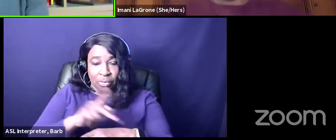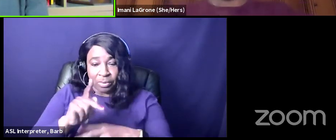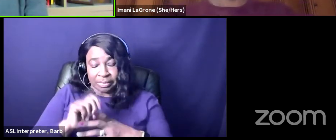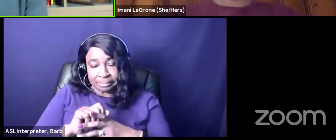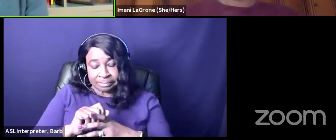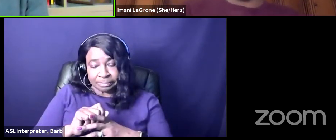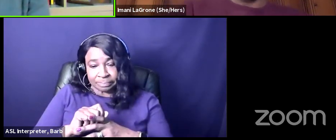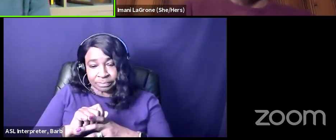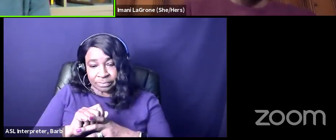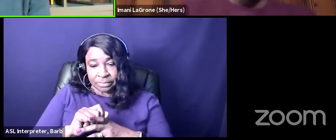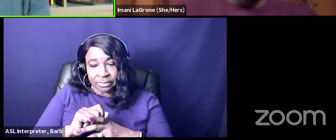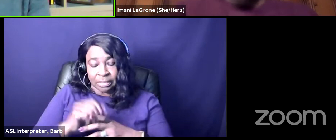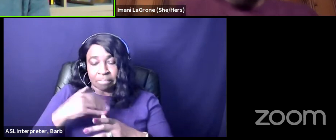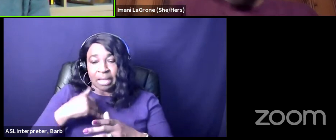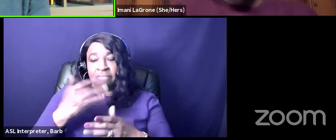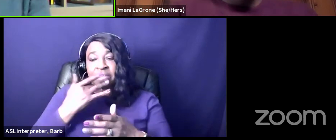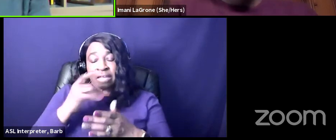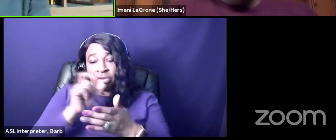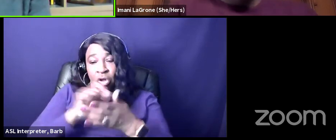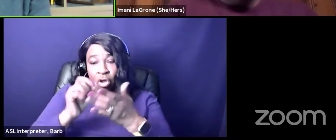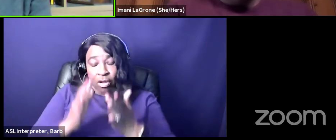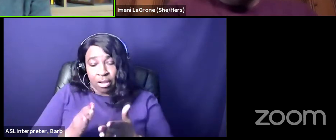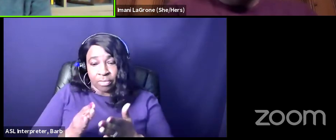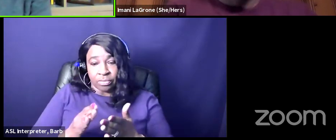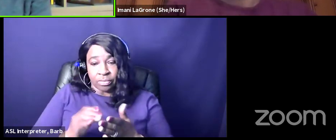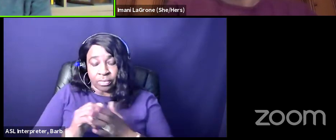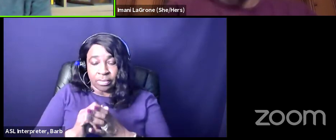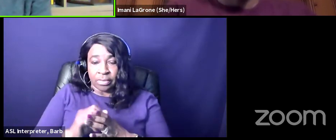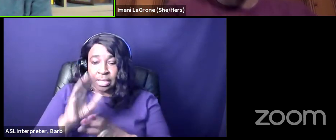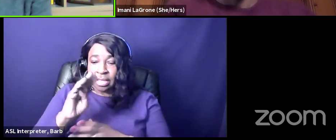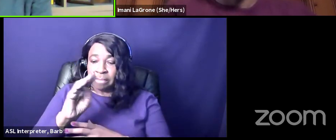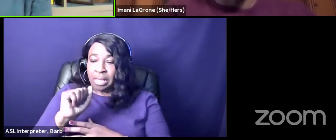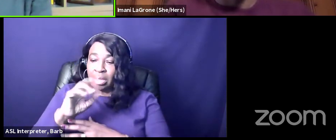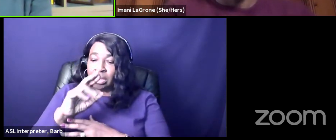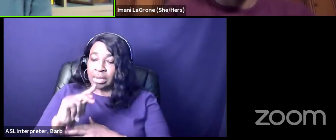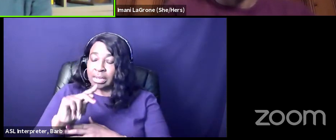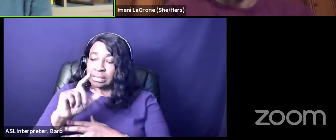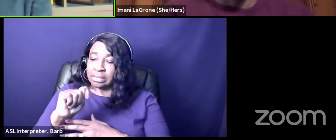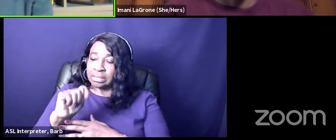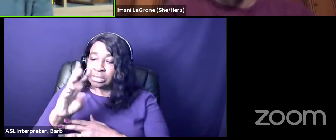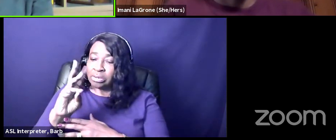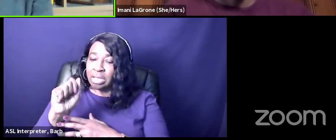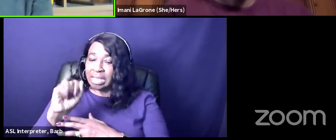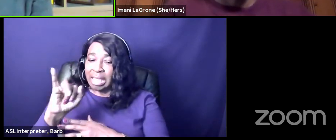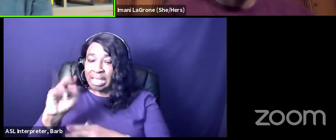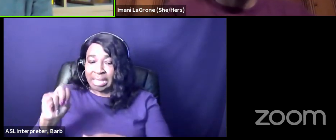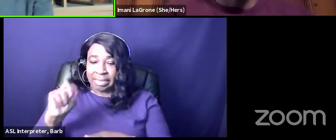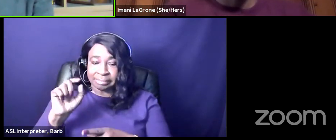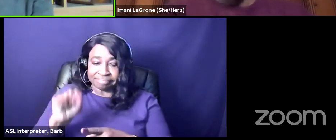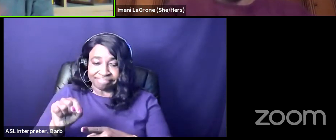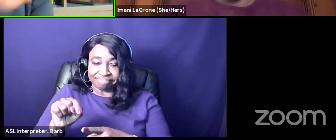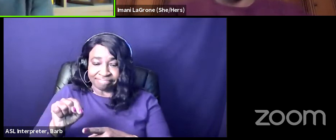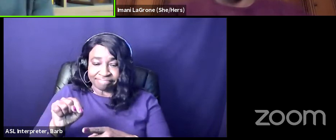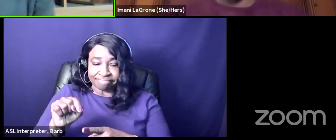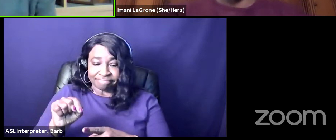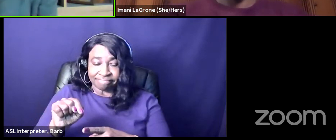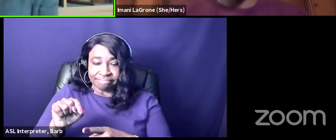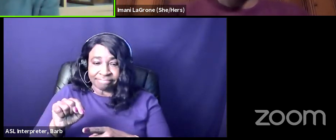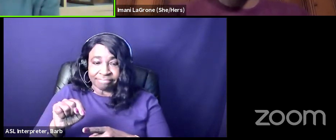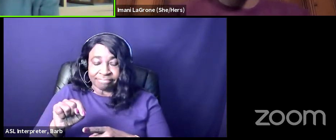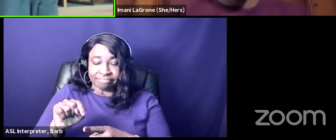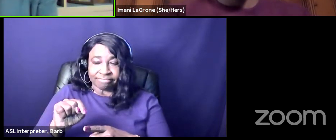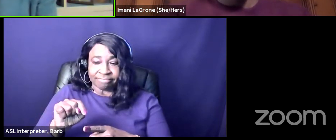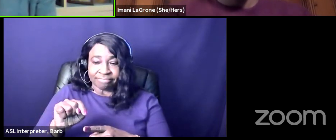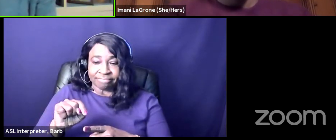my favorite author though is mark twain and everyone's like mark twain by far